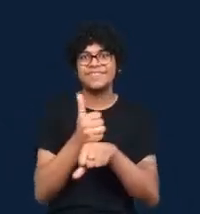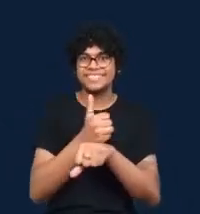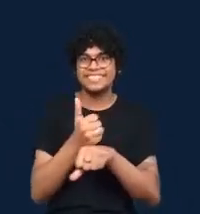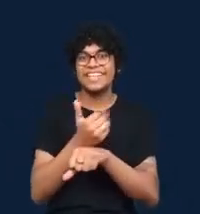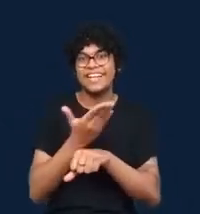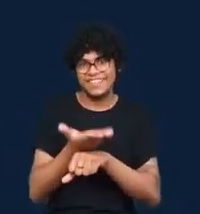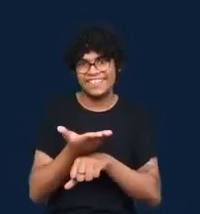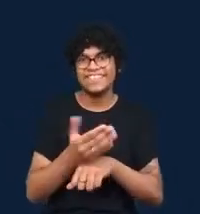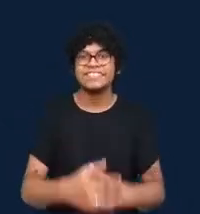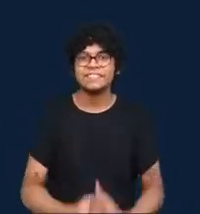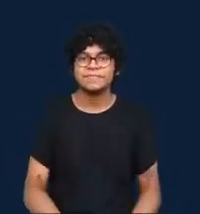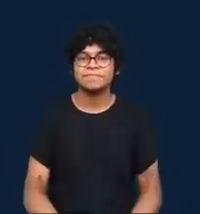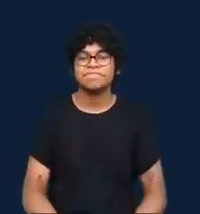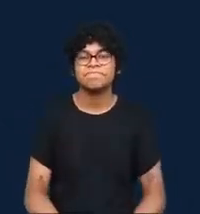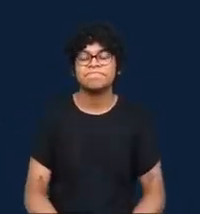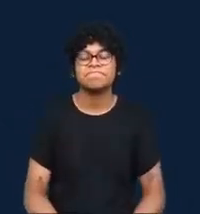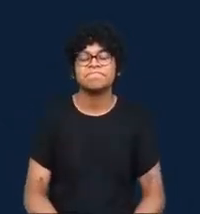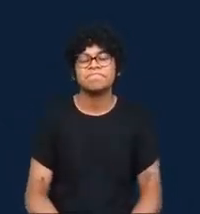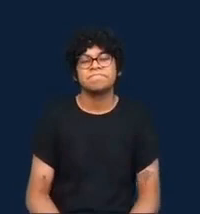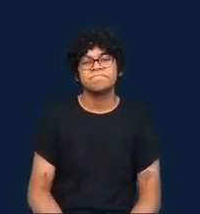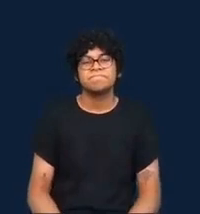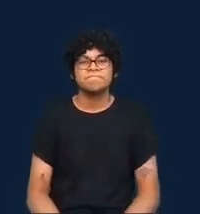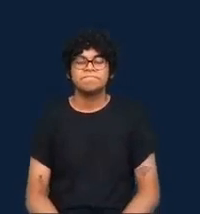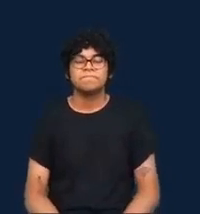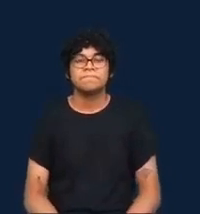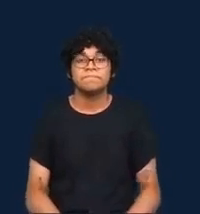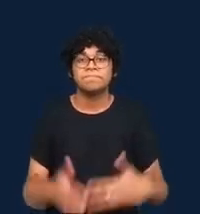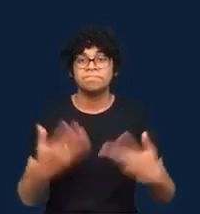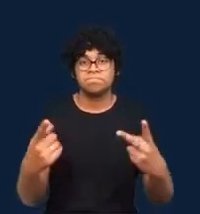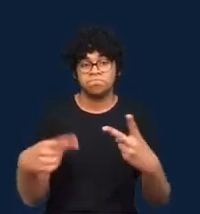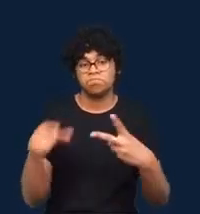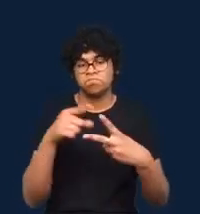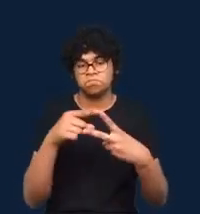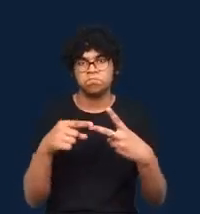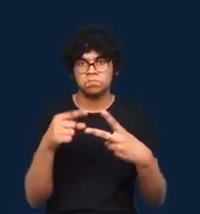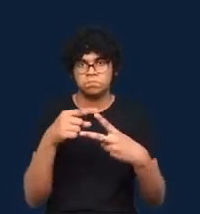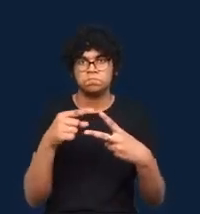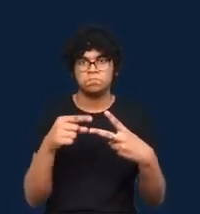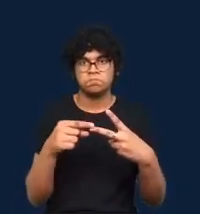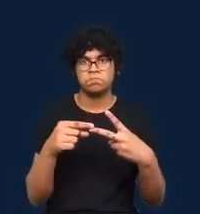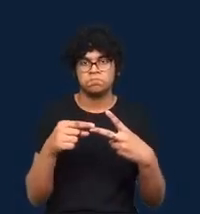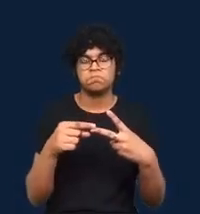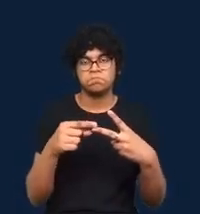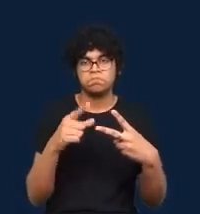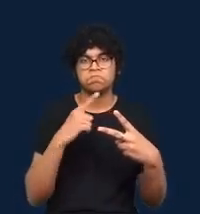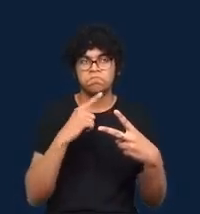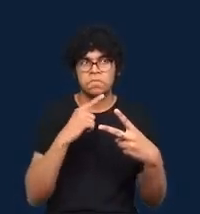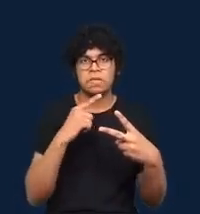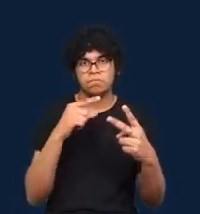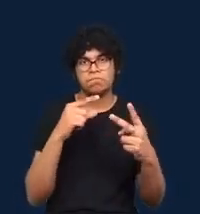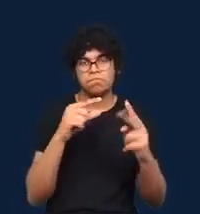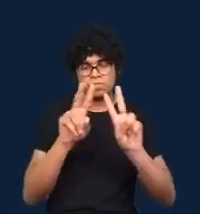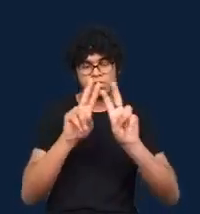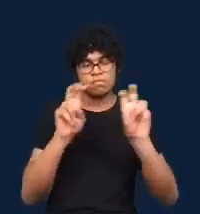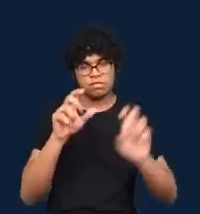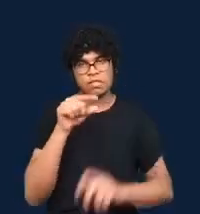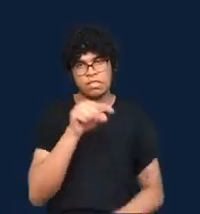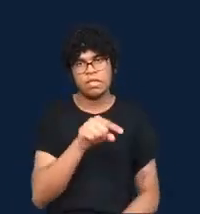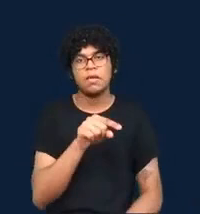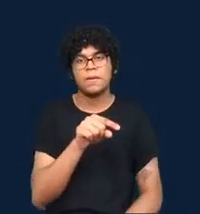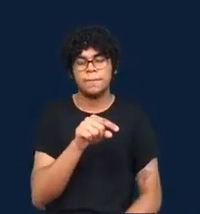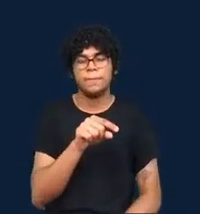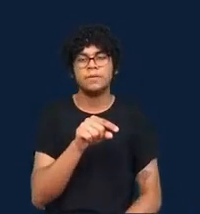So two aspects of this principle of encouraging reflexive ways of telling or